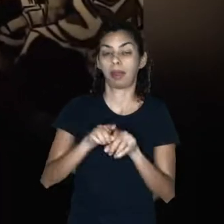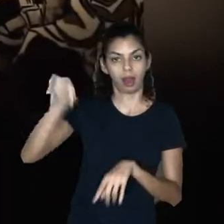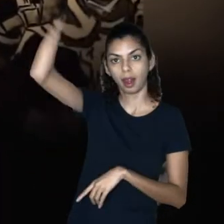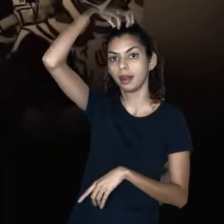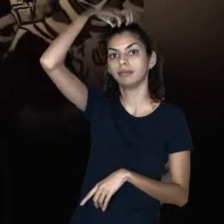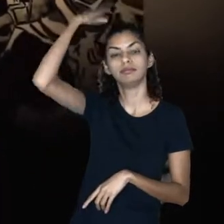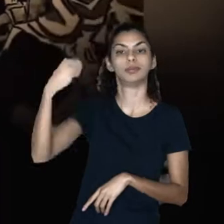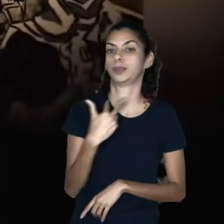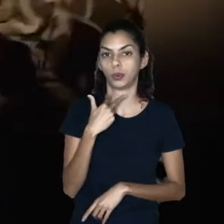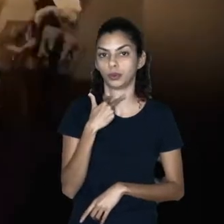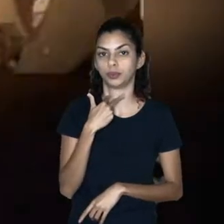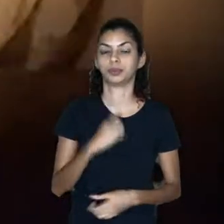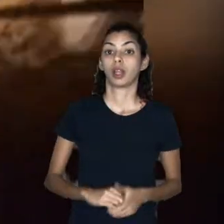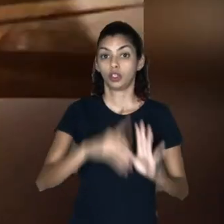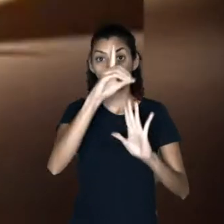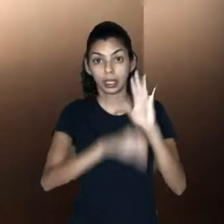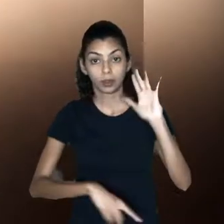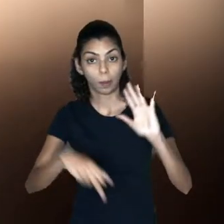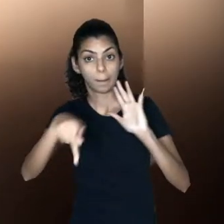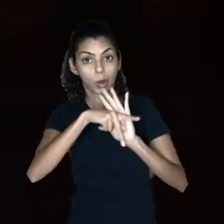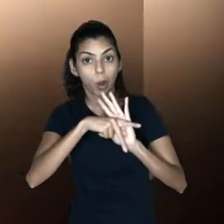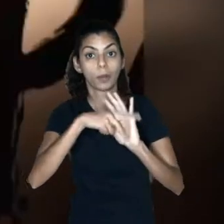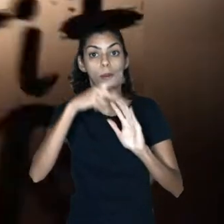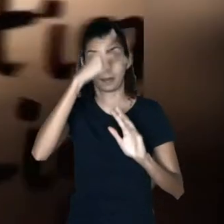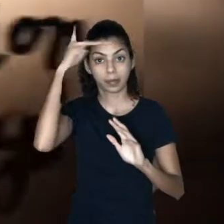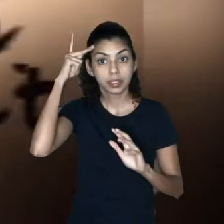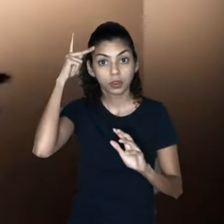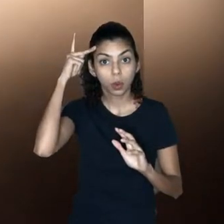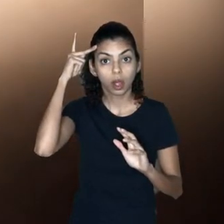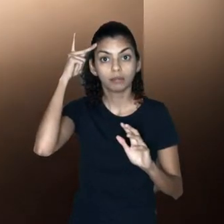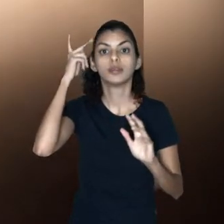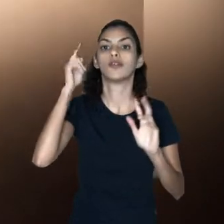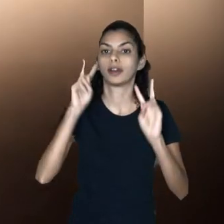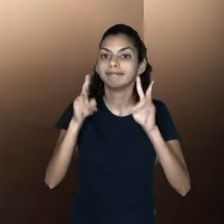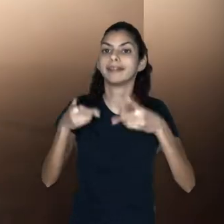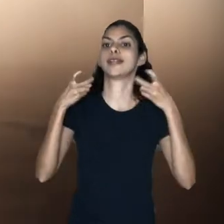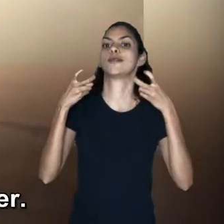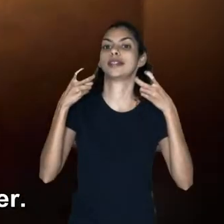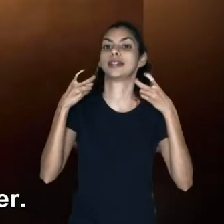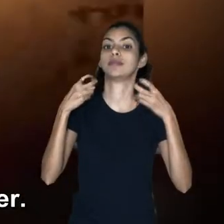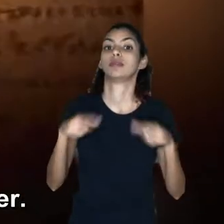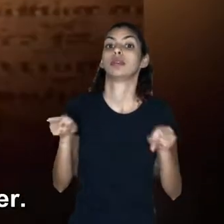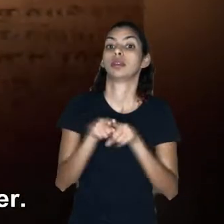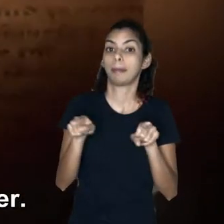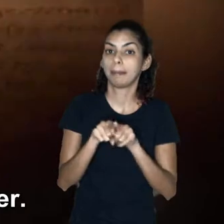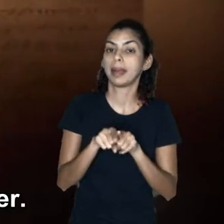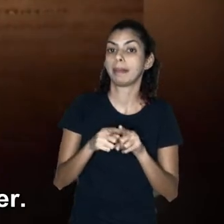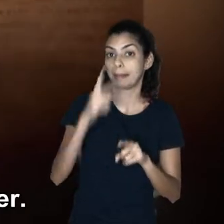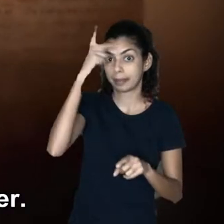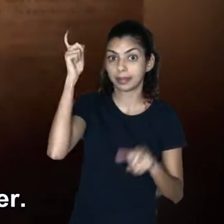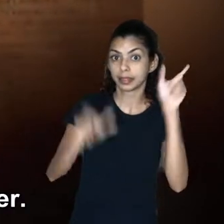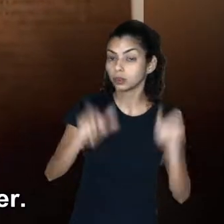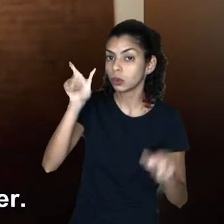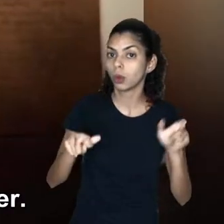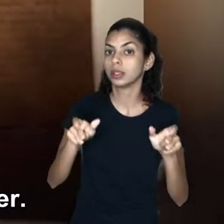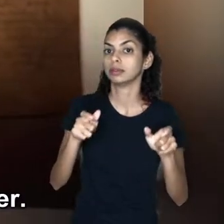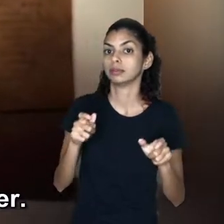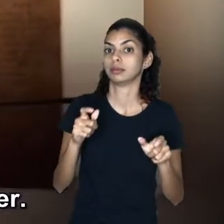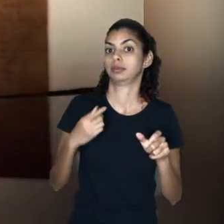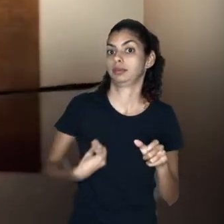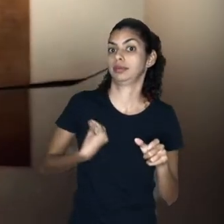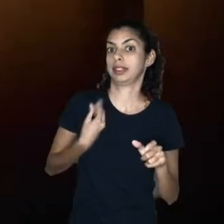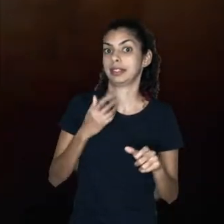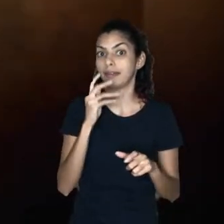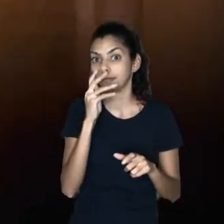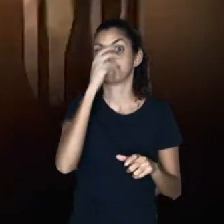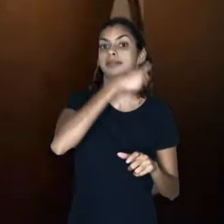Not even a king. People's rights were finally recognized and they were now safe from those in